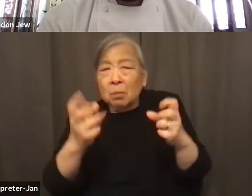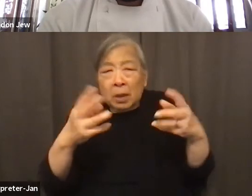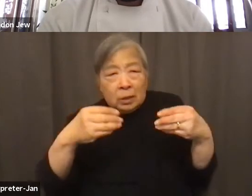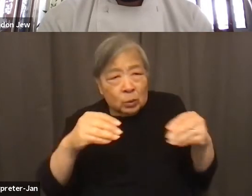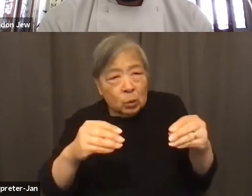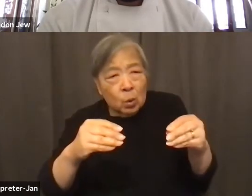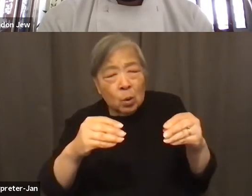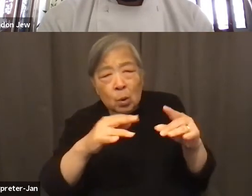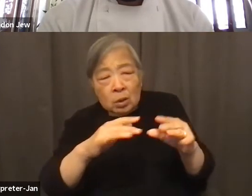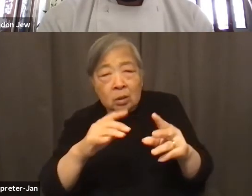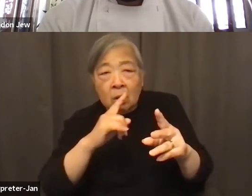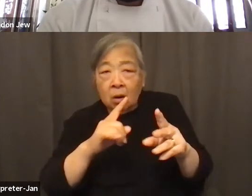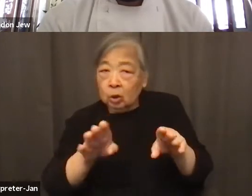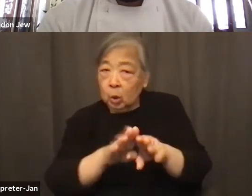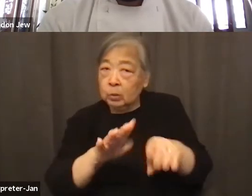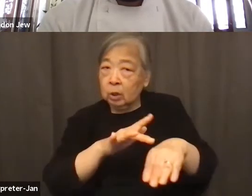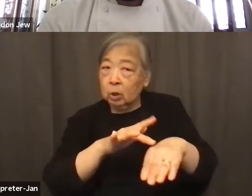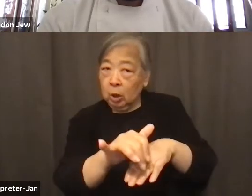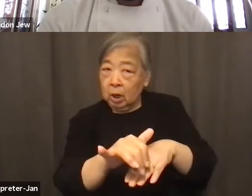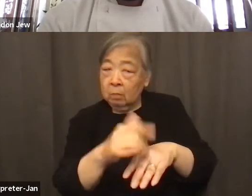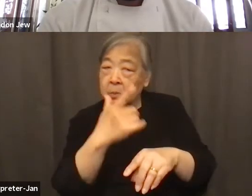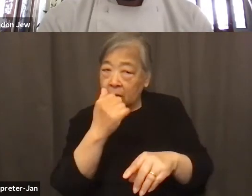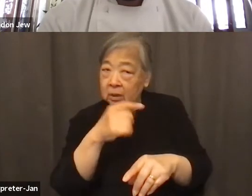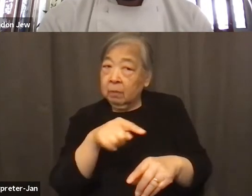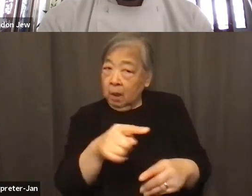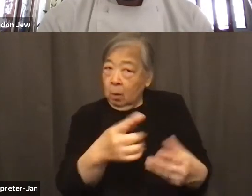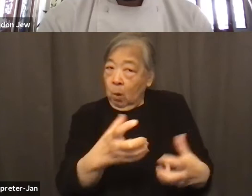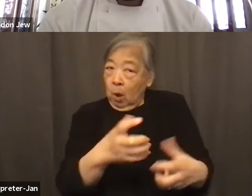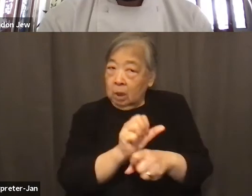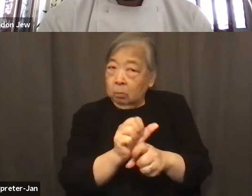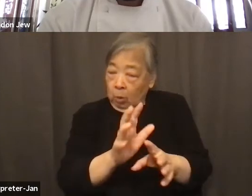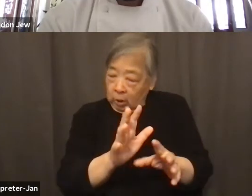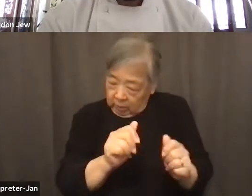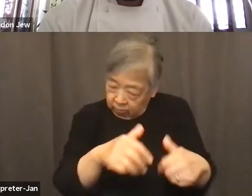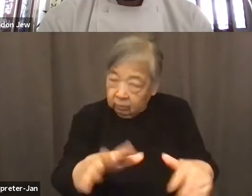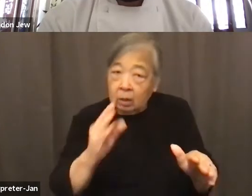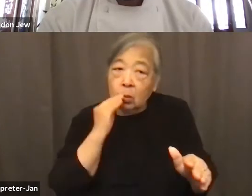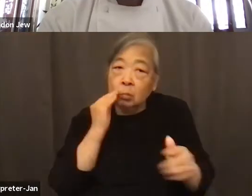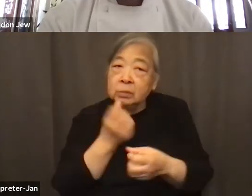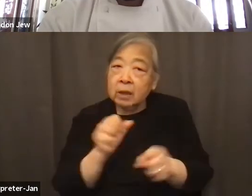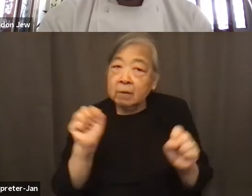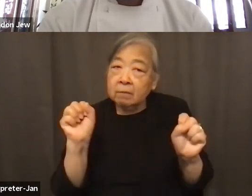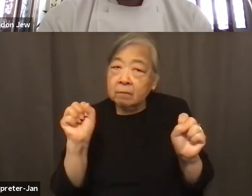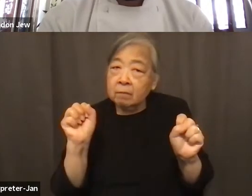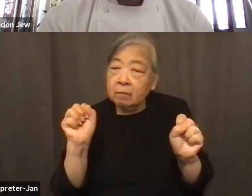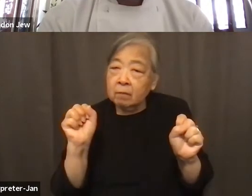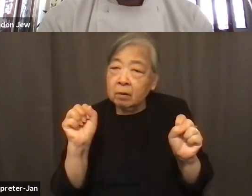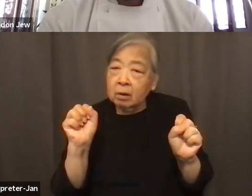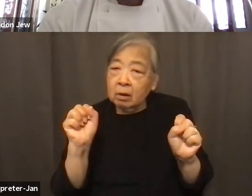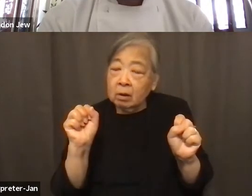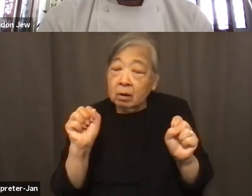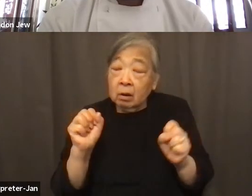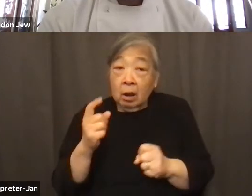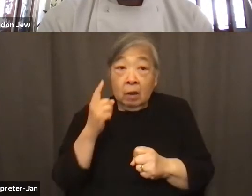shops are closing earlier because they want the employees to be able to get home safely. And for